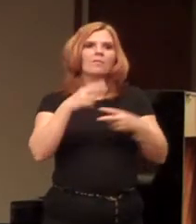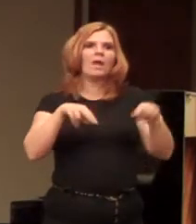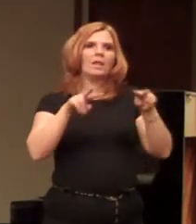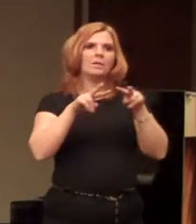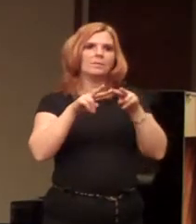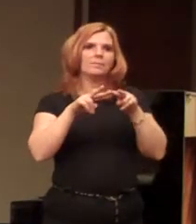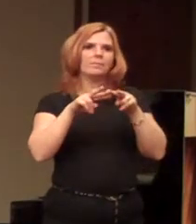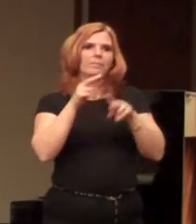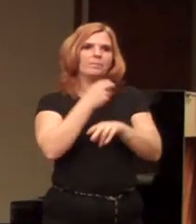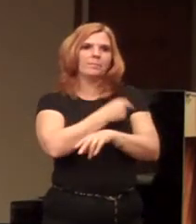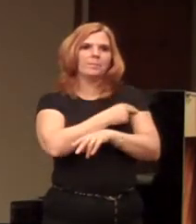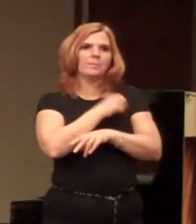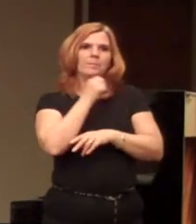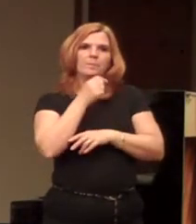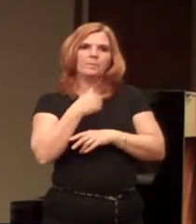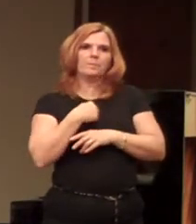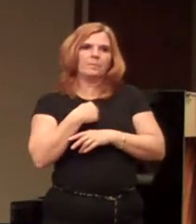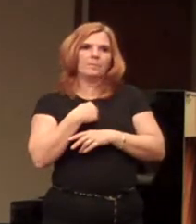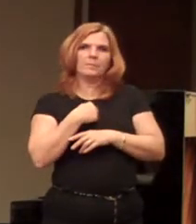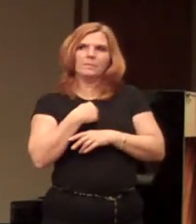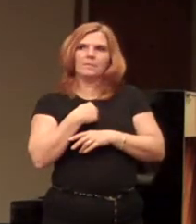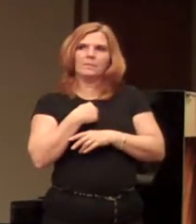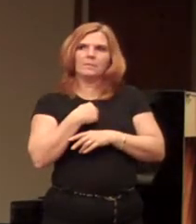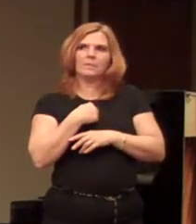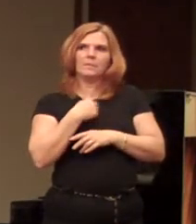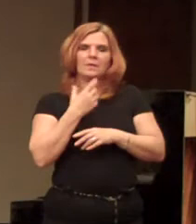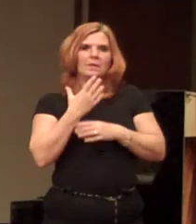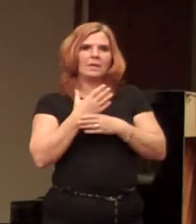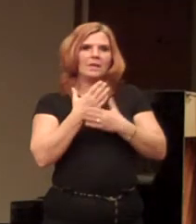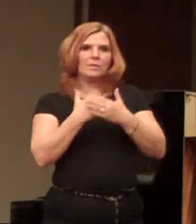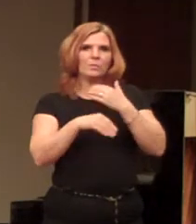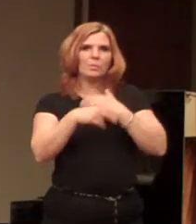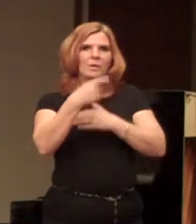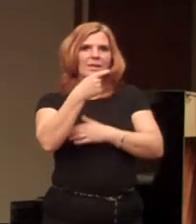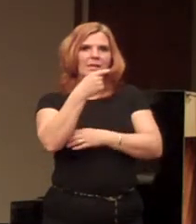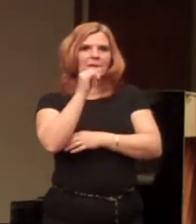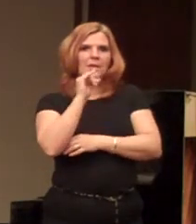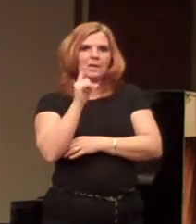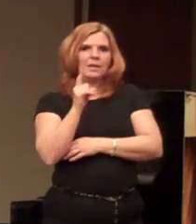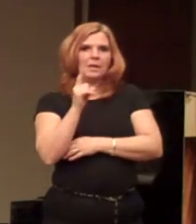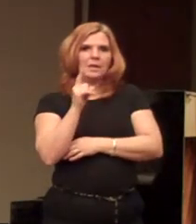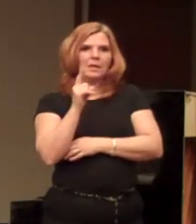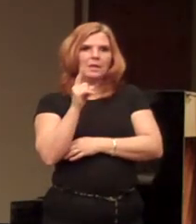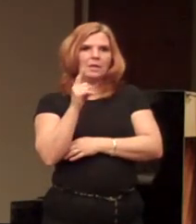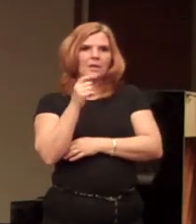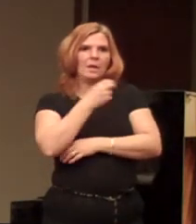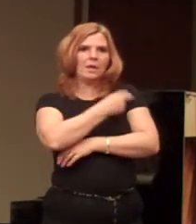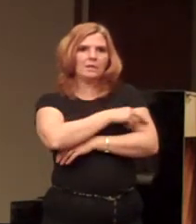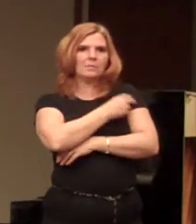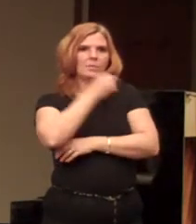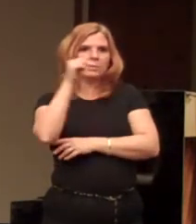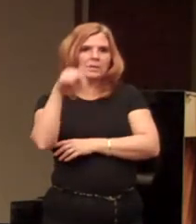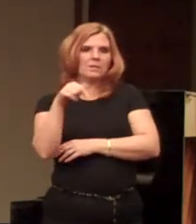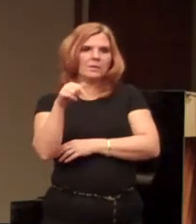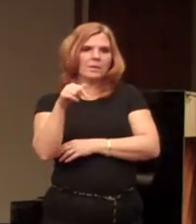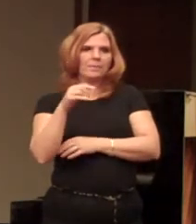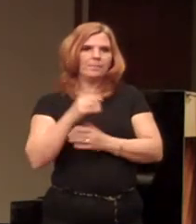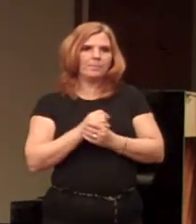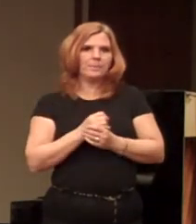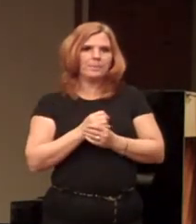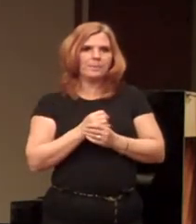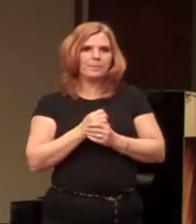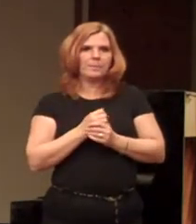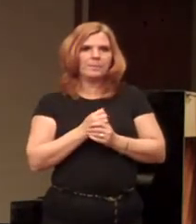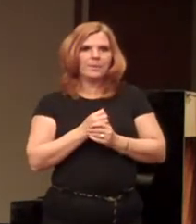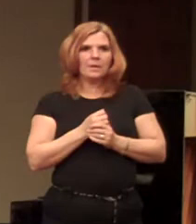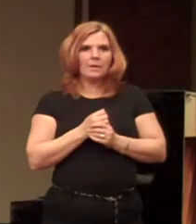Not me, I was born in the Gill Memorial Hospital, downtown, so it's